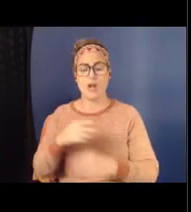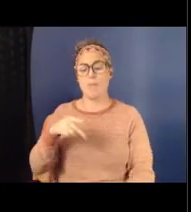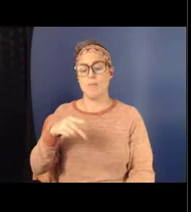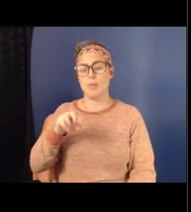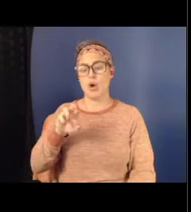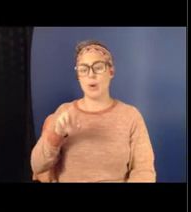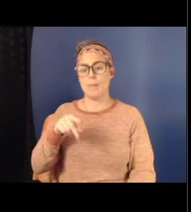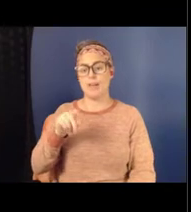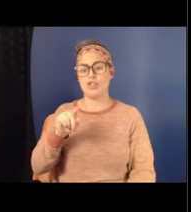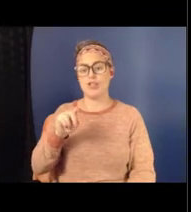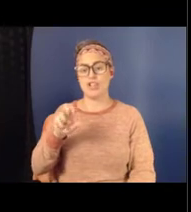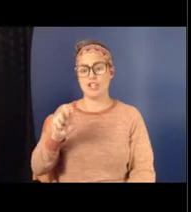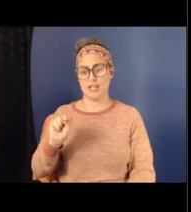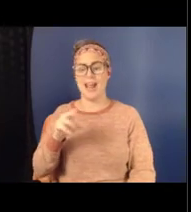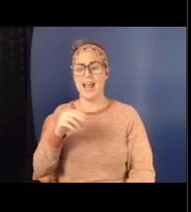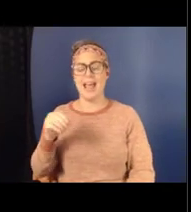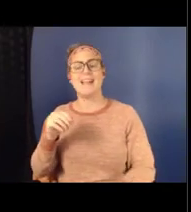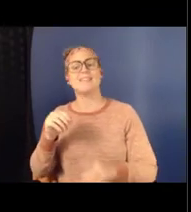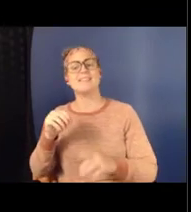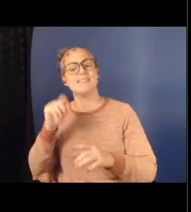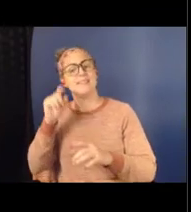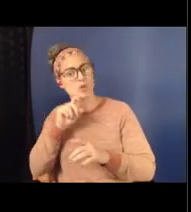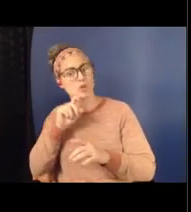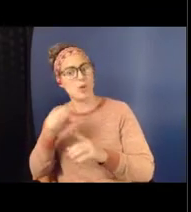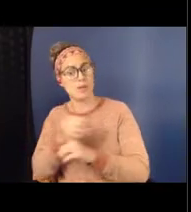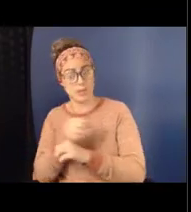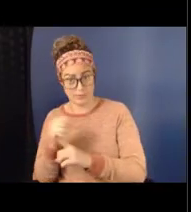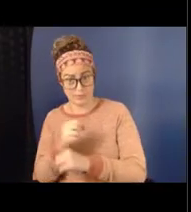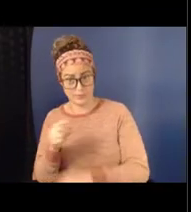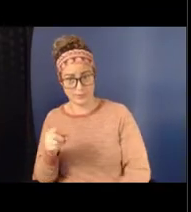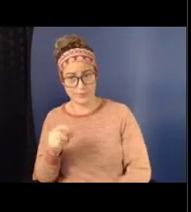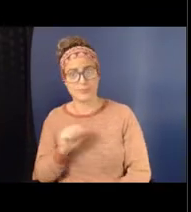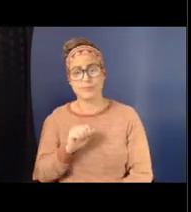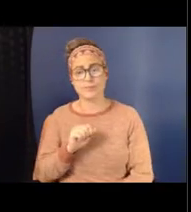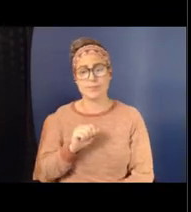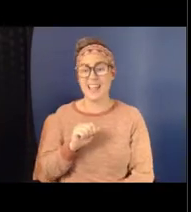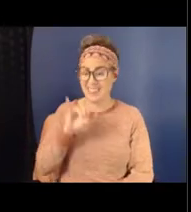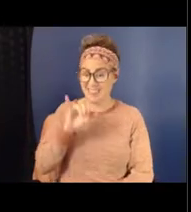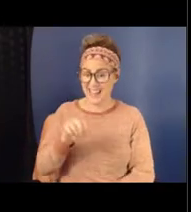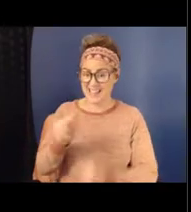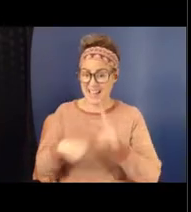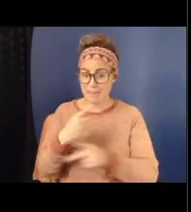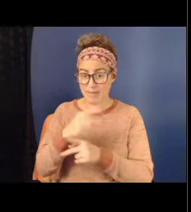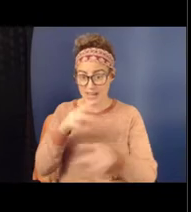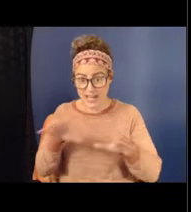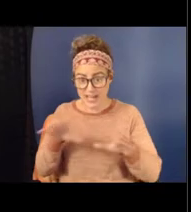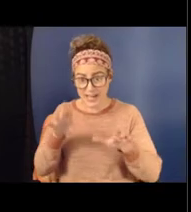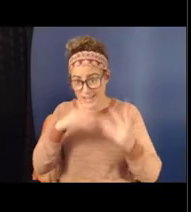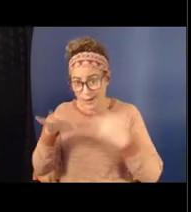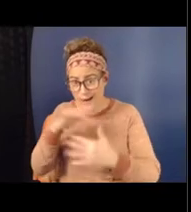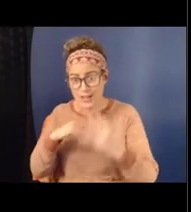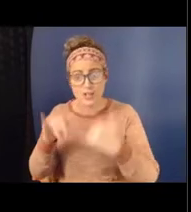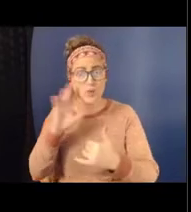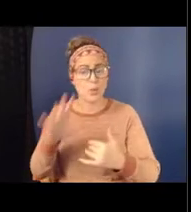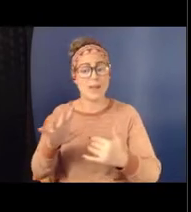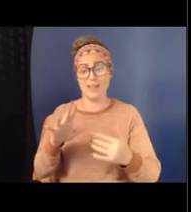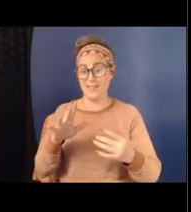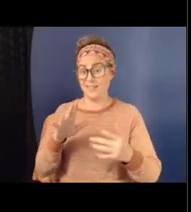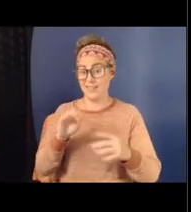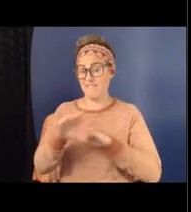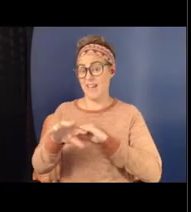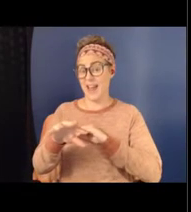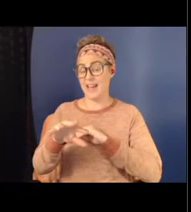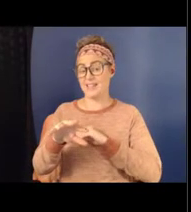assault, as well as these types of interactions then play out within the teen dating violence relationships.